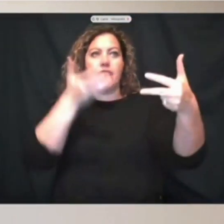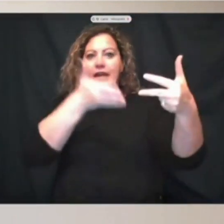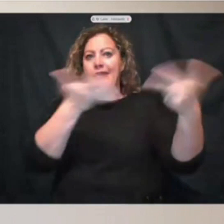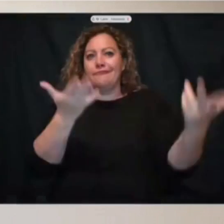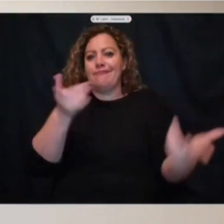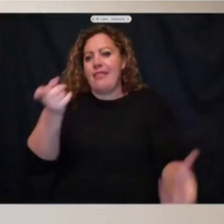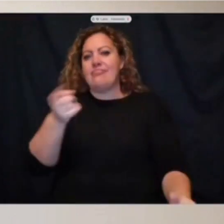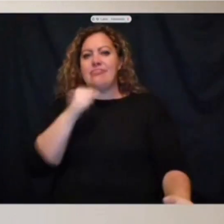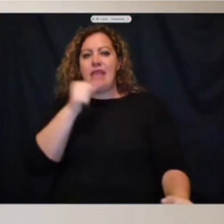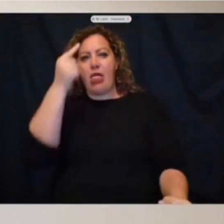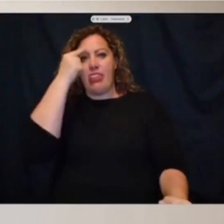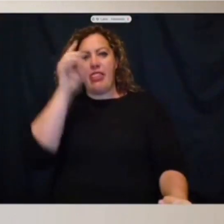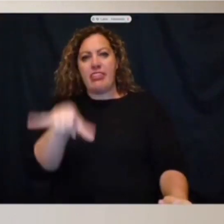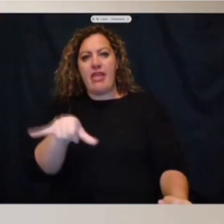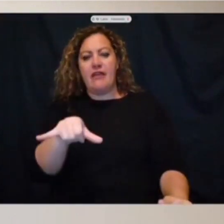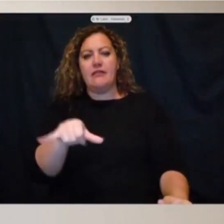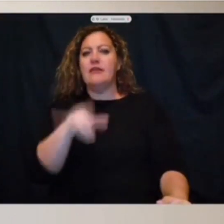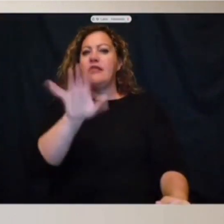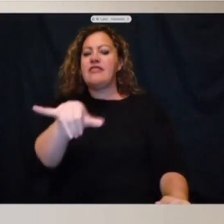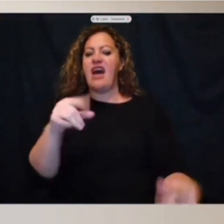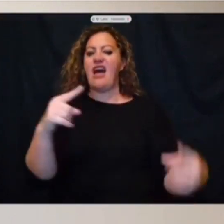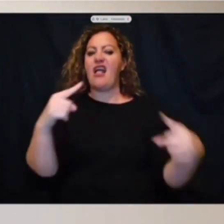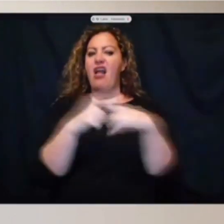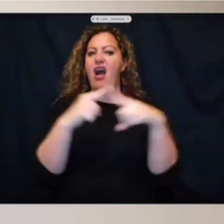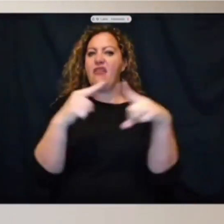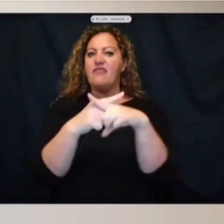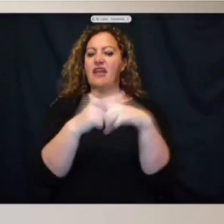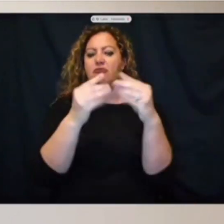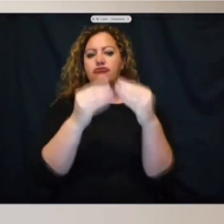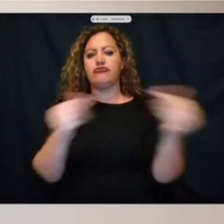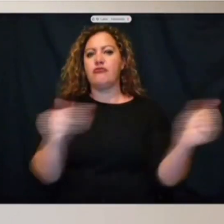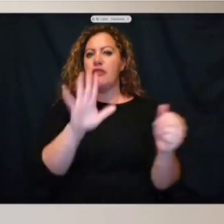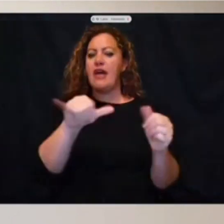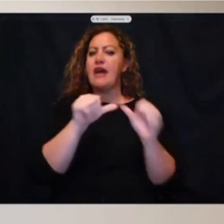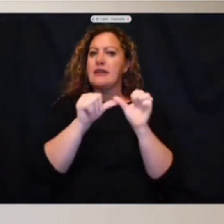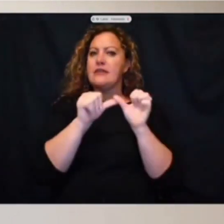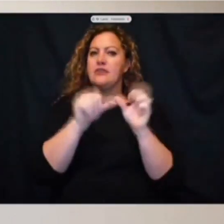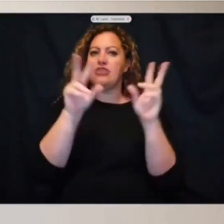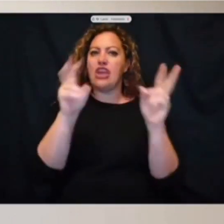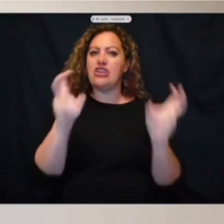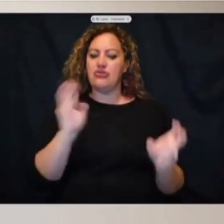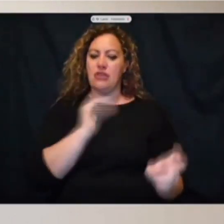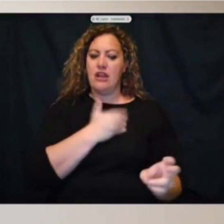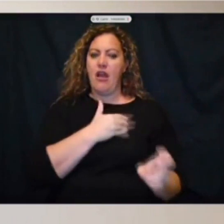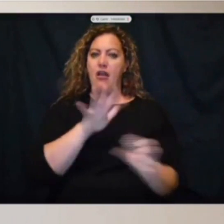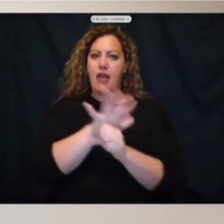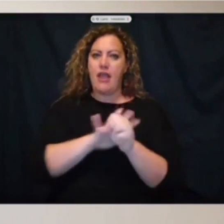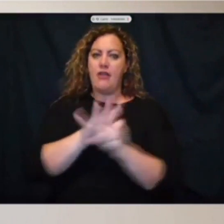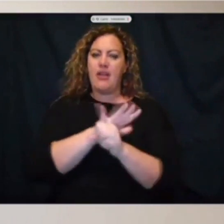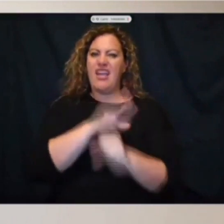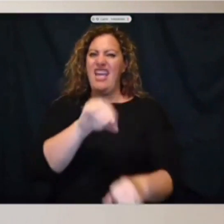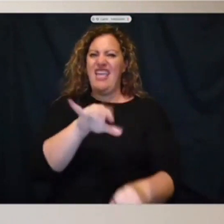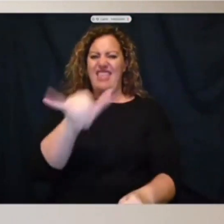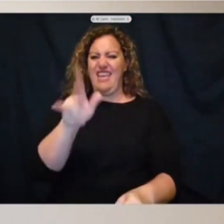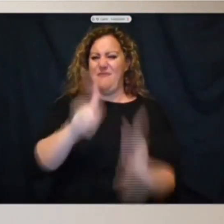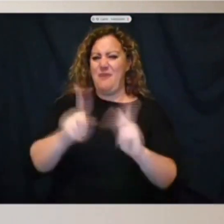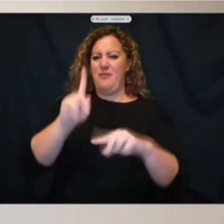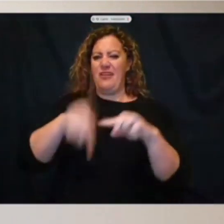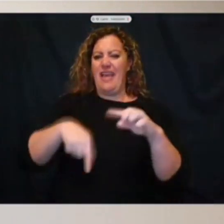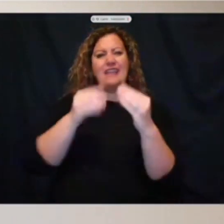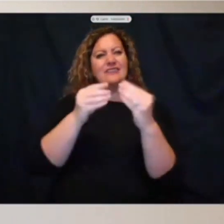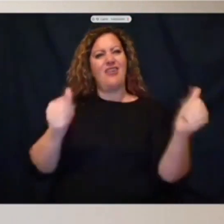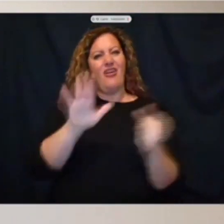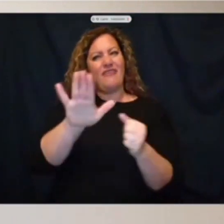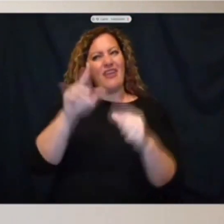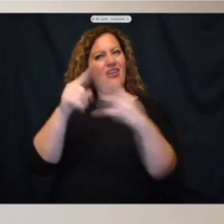Conflict resolution continues to be an issue in our communities, and the inability of people to be able to solve conflicts is something that we have